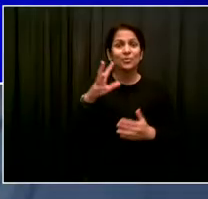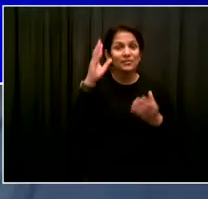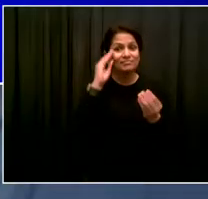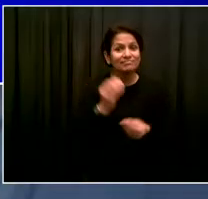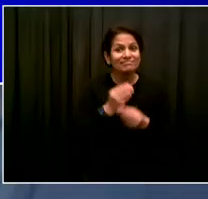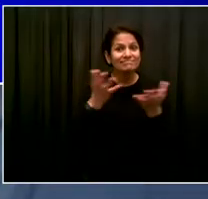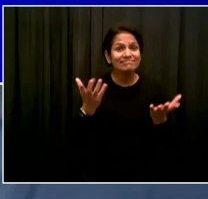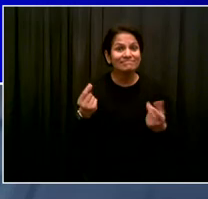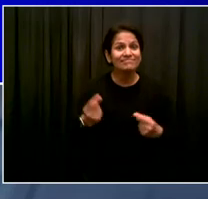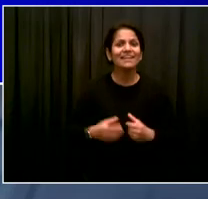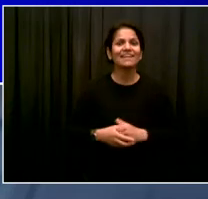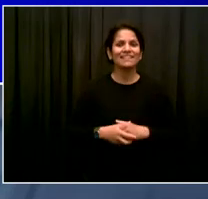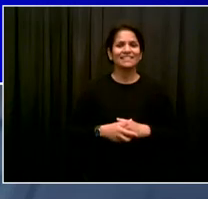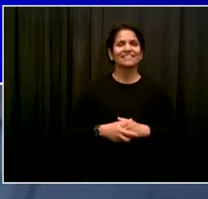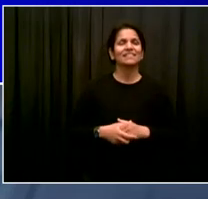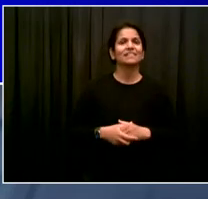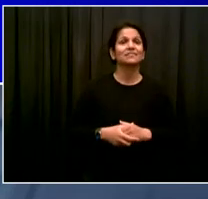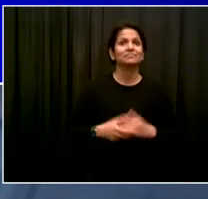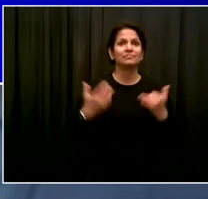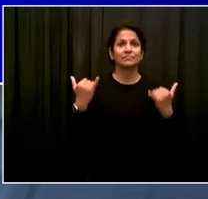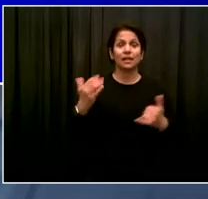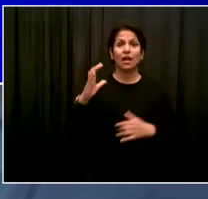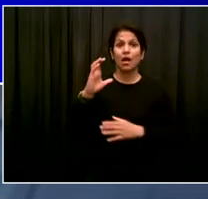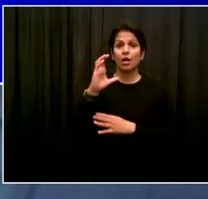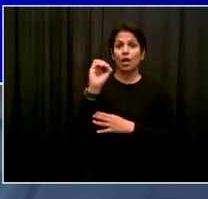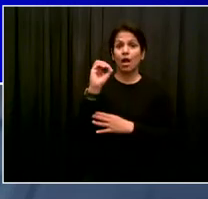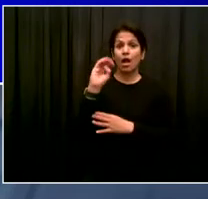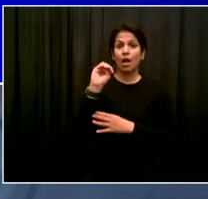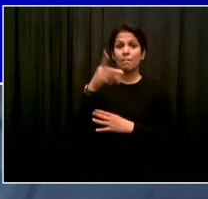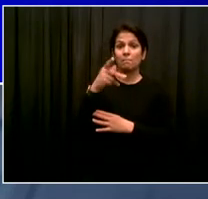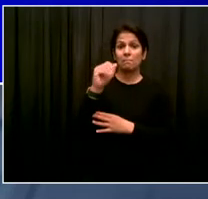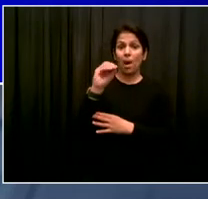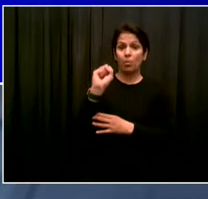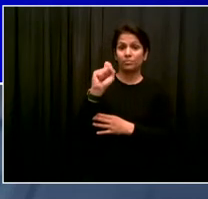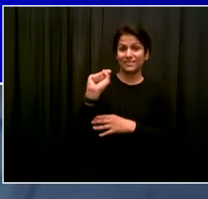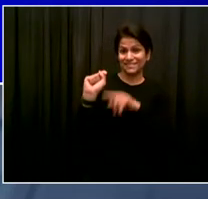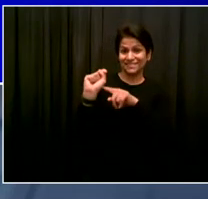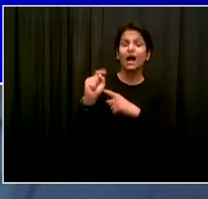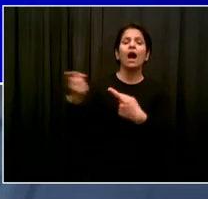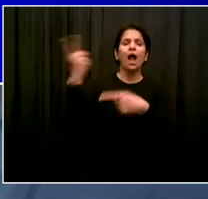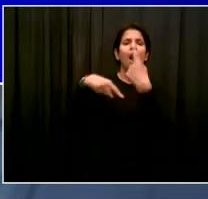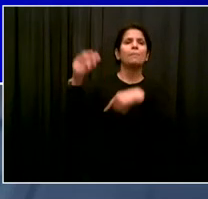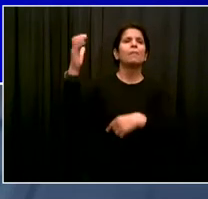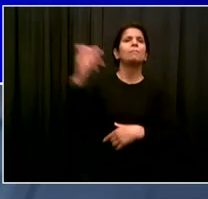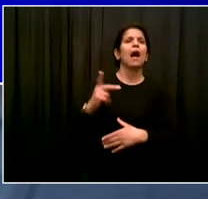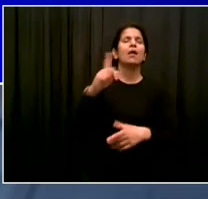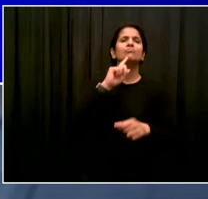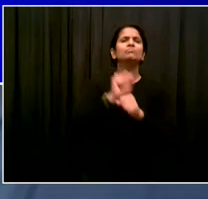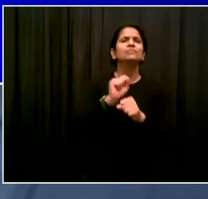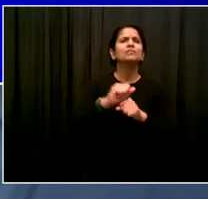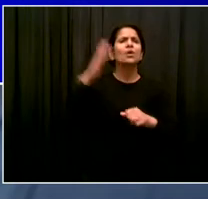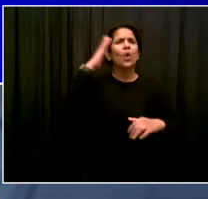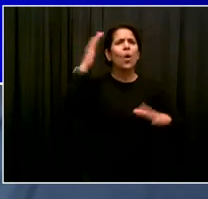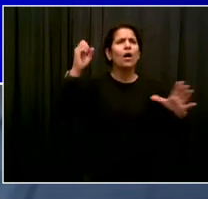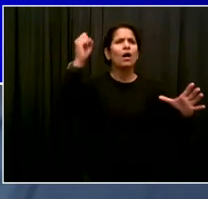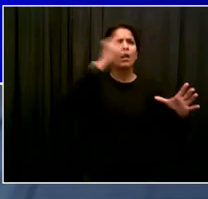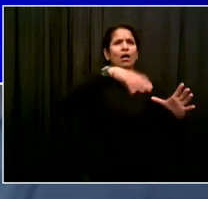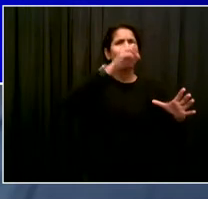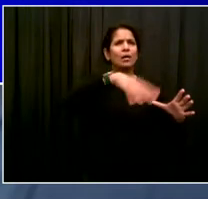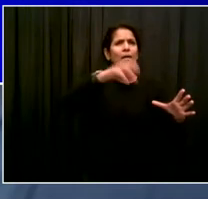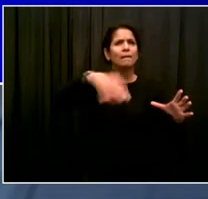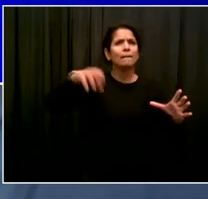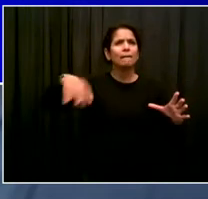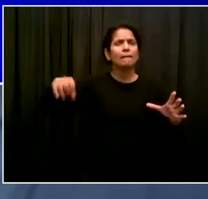composting program in New York City. It is coming back. It was on hold during COVID, but now, thankfully, we have the